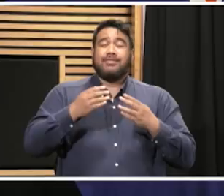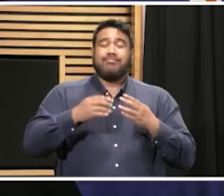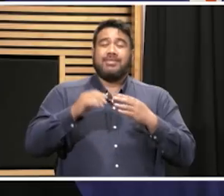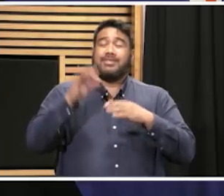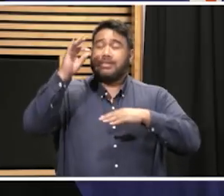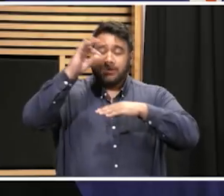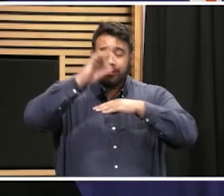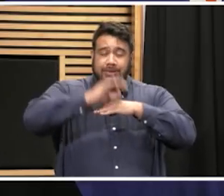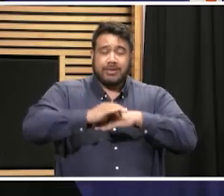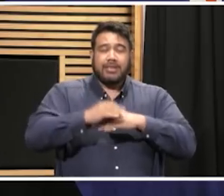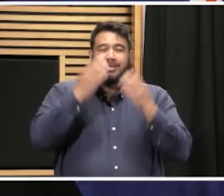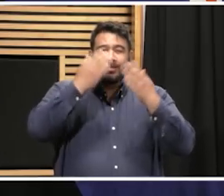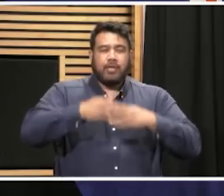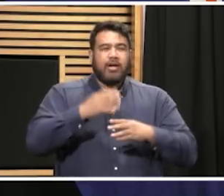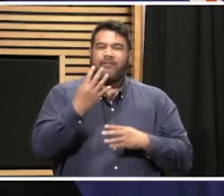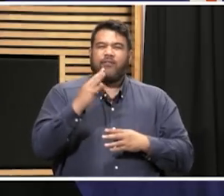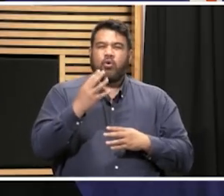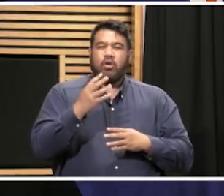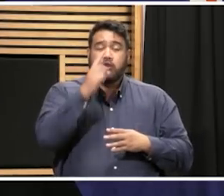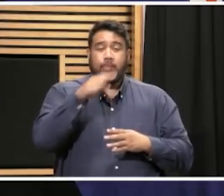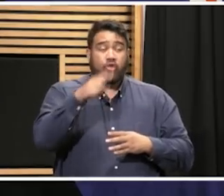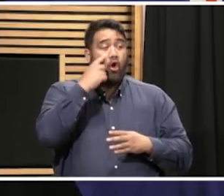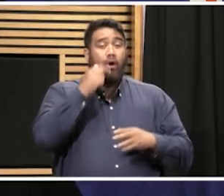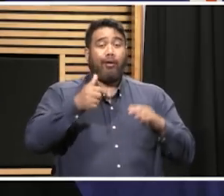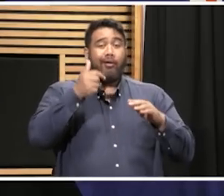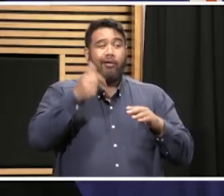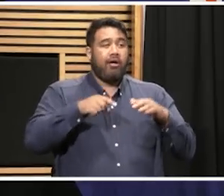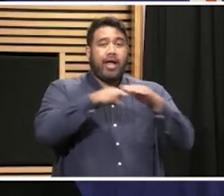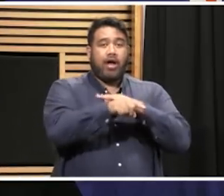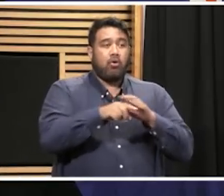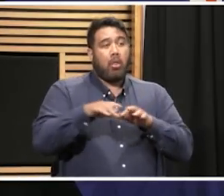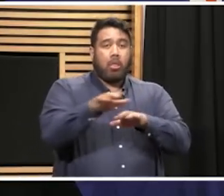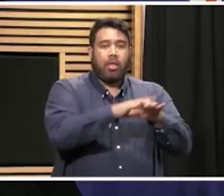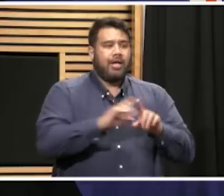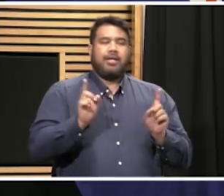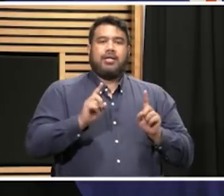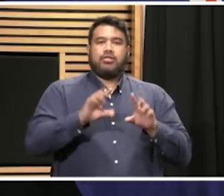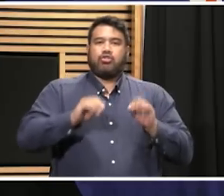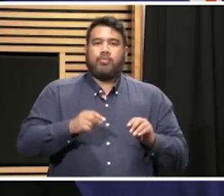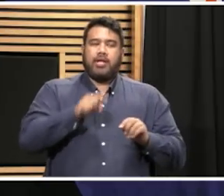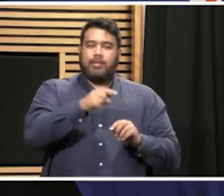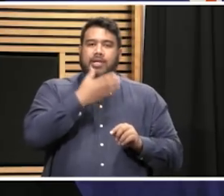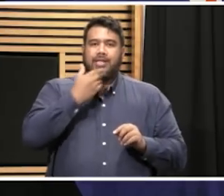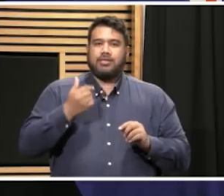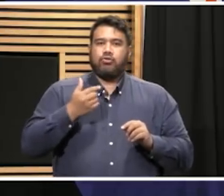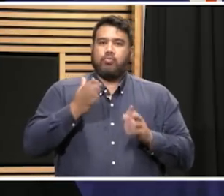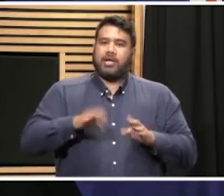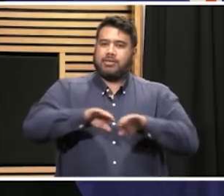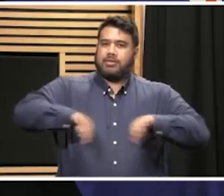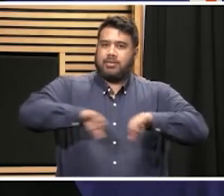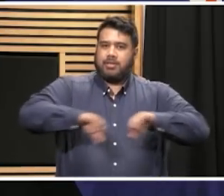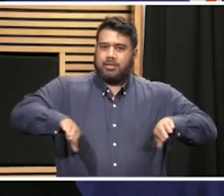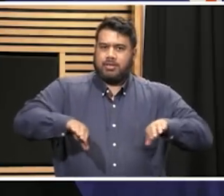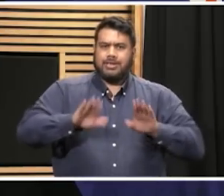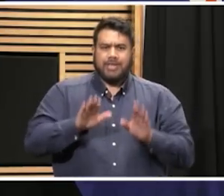counsel against that. And again, if you're out there and you're seeing a lot of other people out there, you must keep your distance. But stay